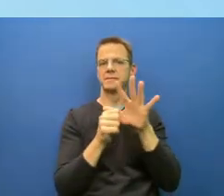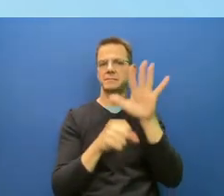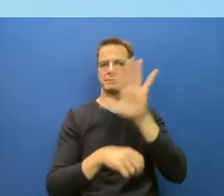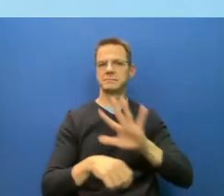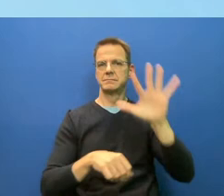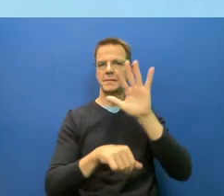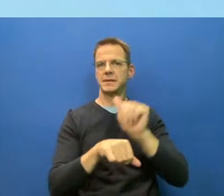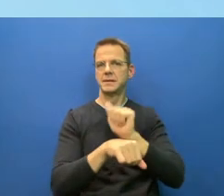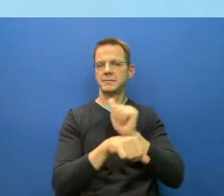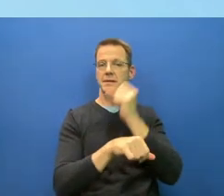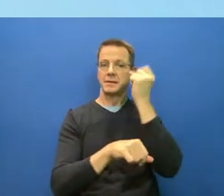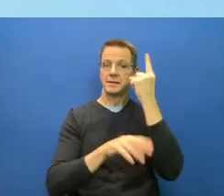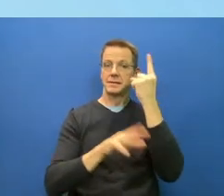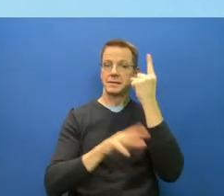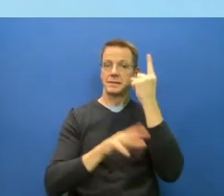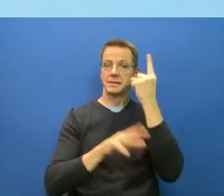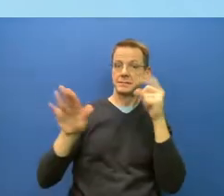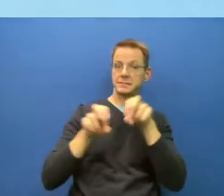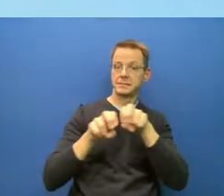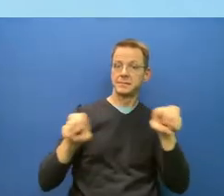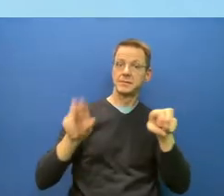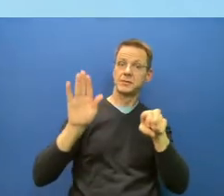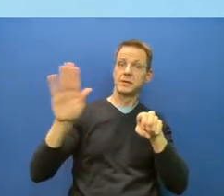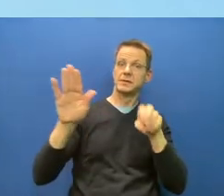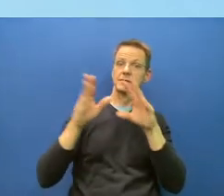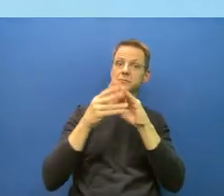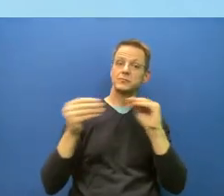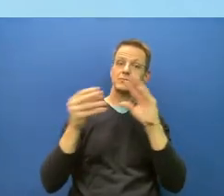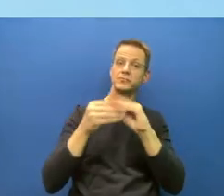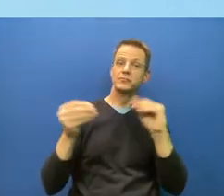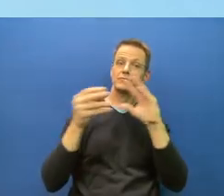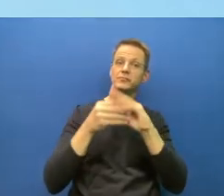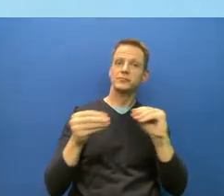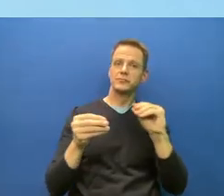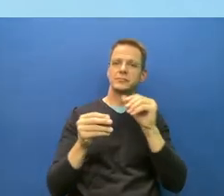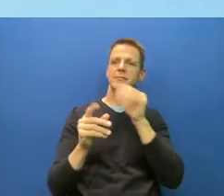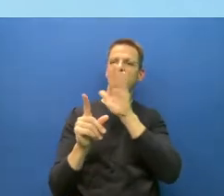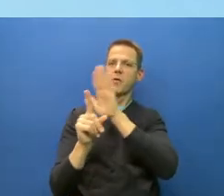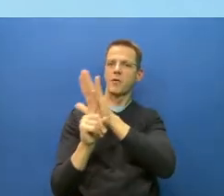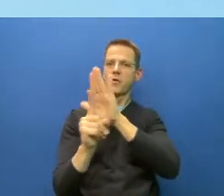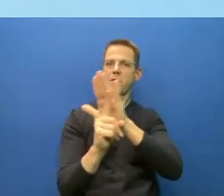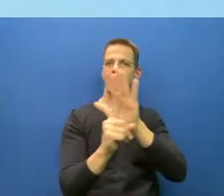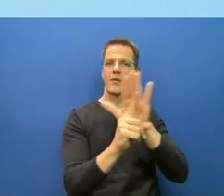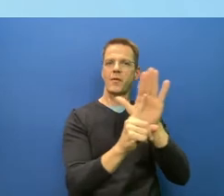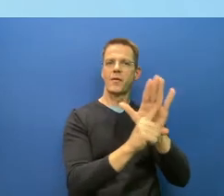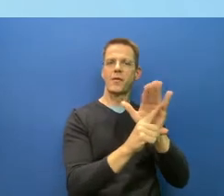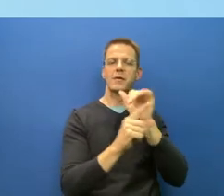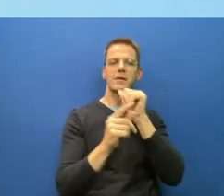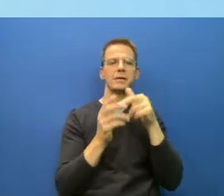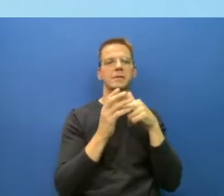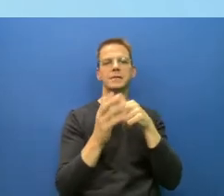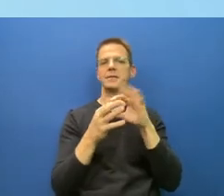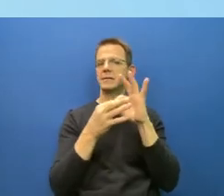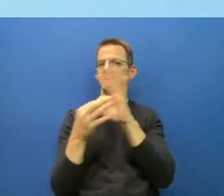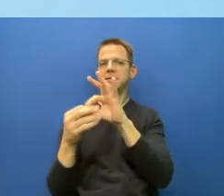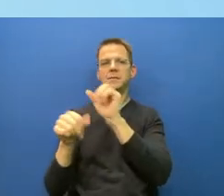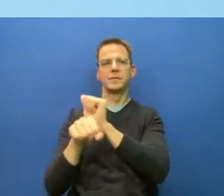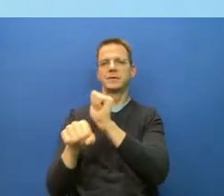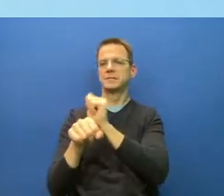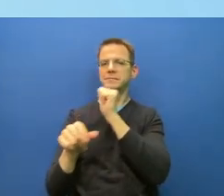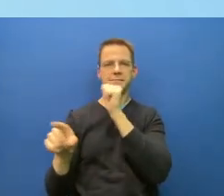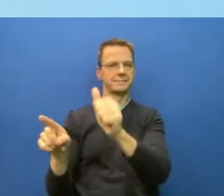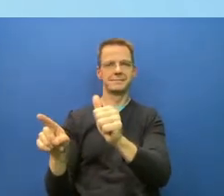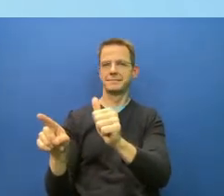affiliated with. We have collectively gathered here as concerned Albertans, attempting to ensure that everyone in the province has access to as much